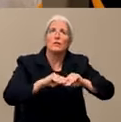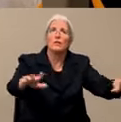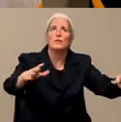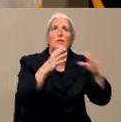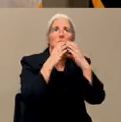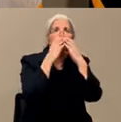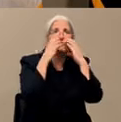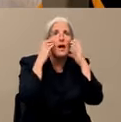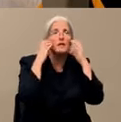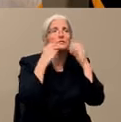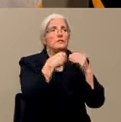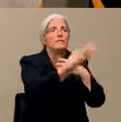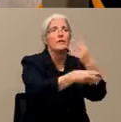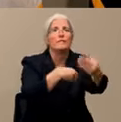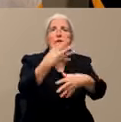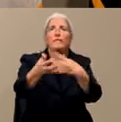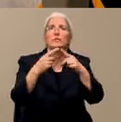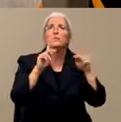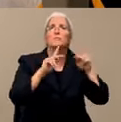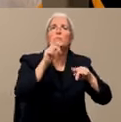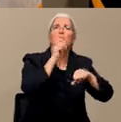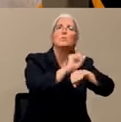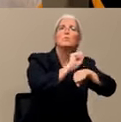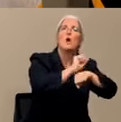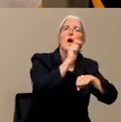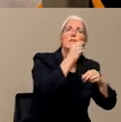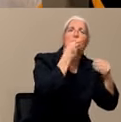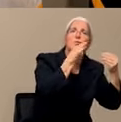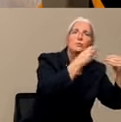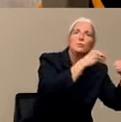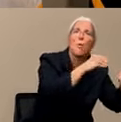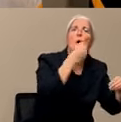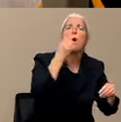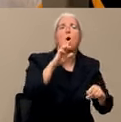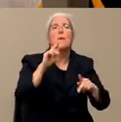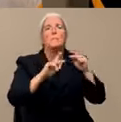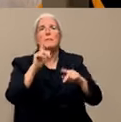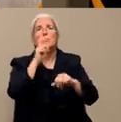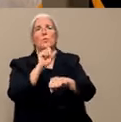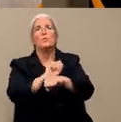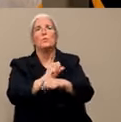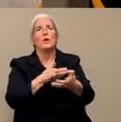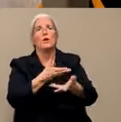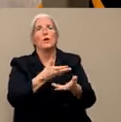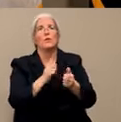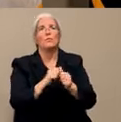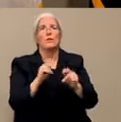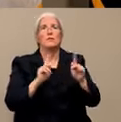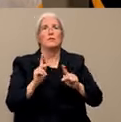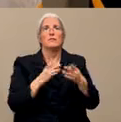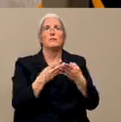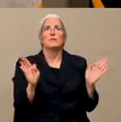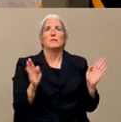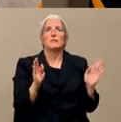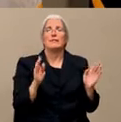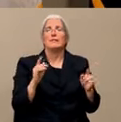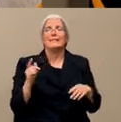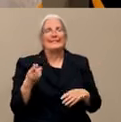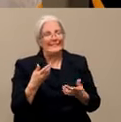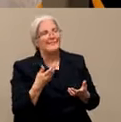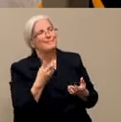Yeah, so this mask question comes up a lot. So first of all, there is quite the shortage of masks.